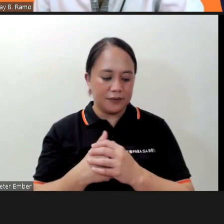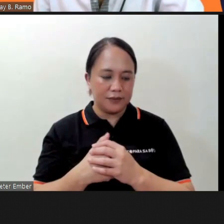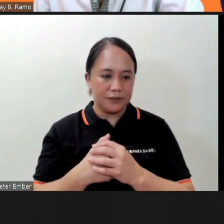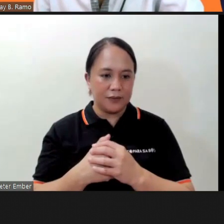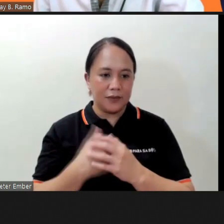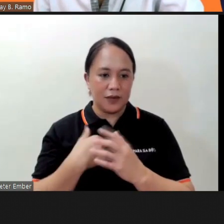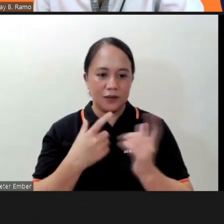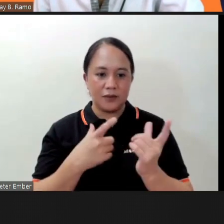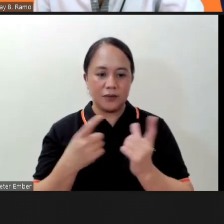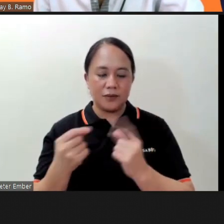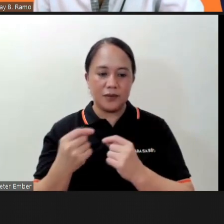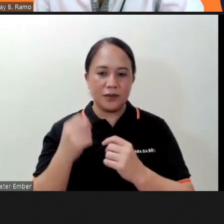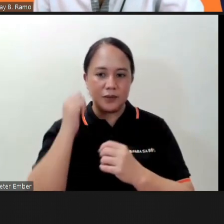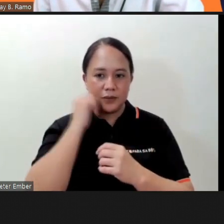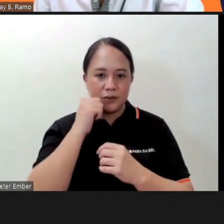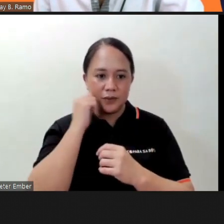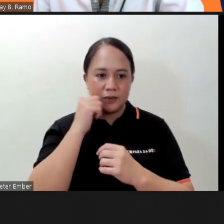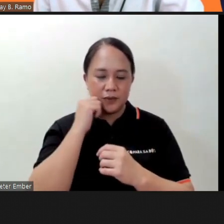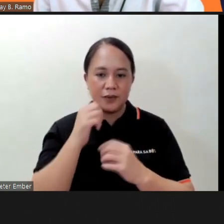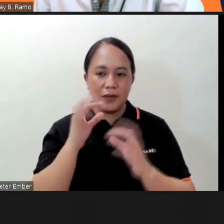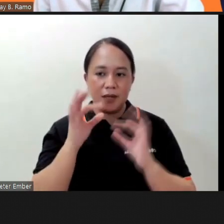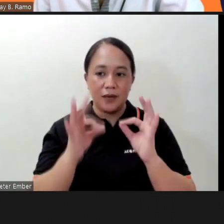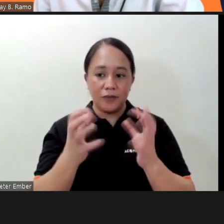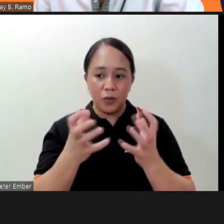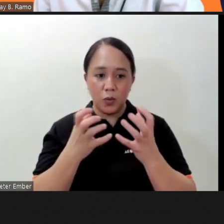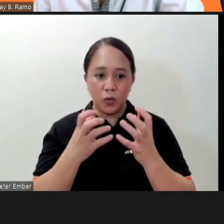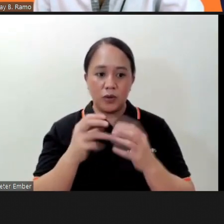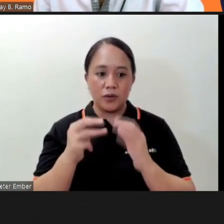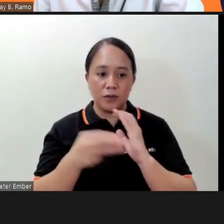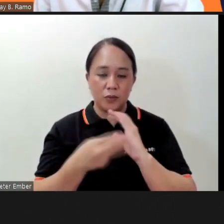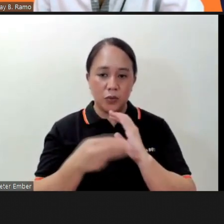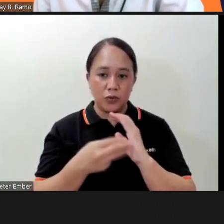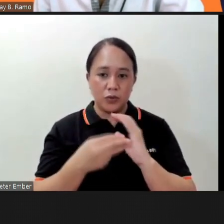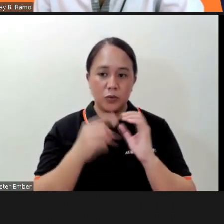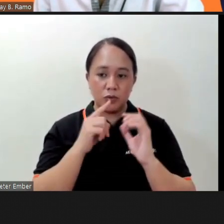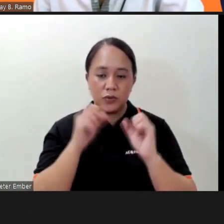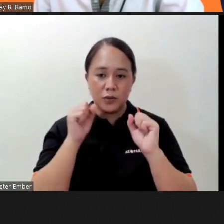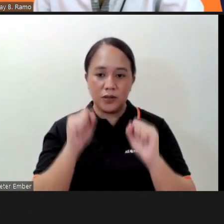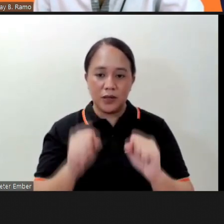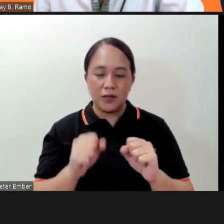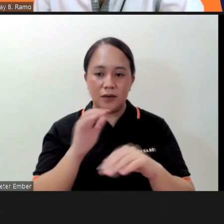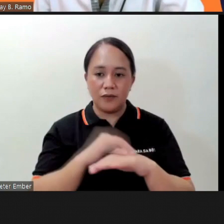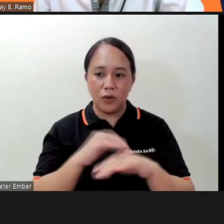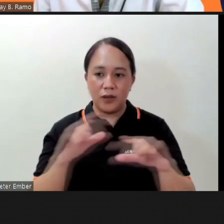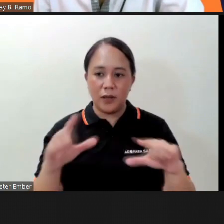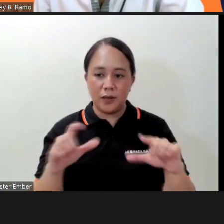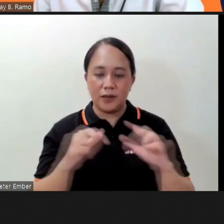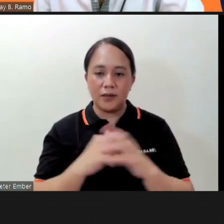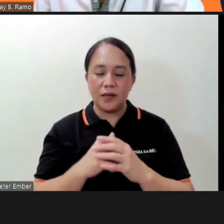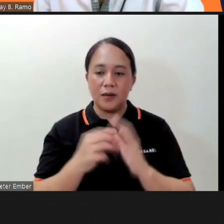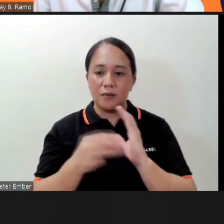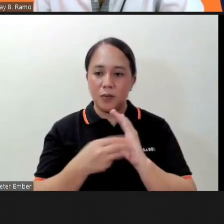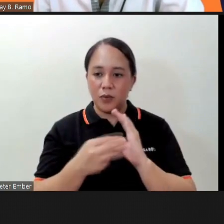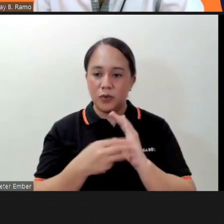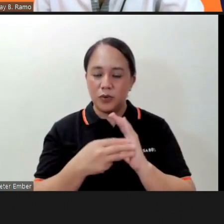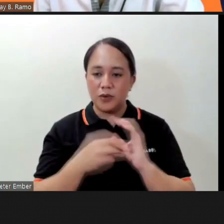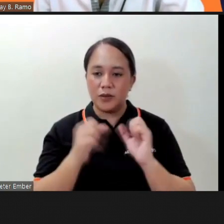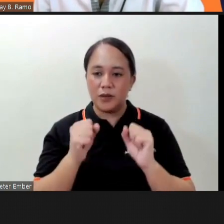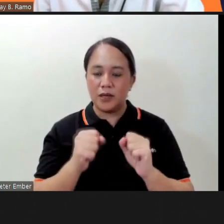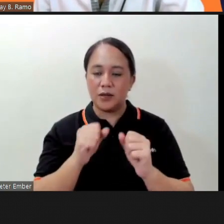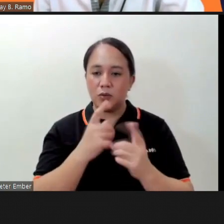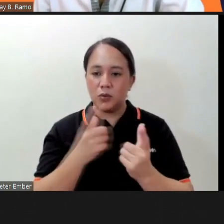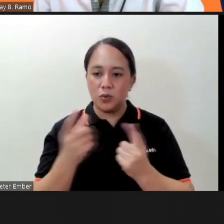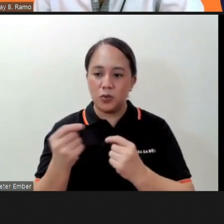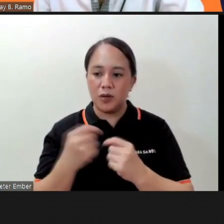this every day so if you want the modules you actually have online modules that you can do